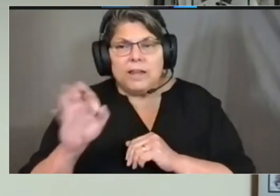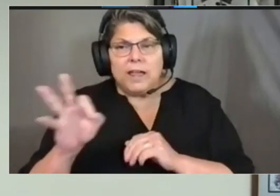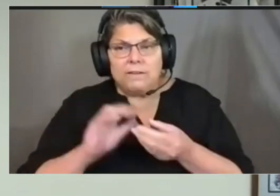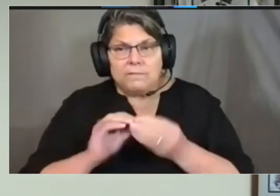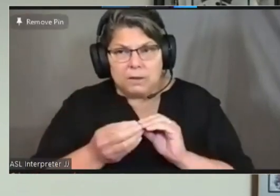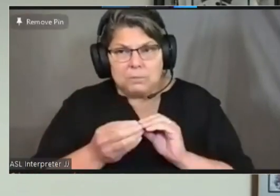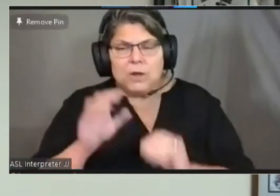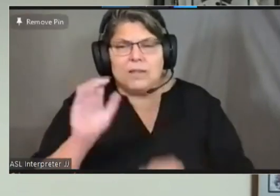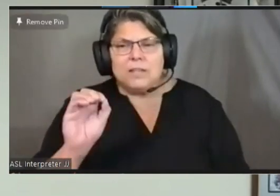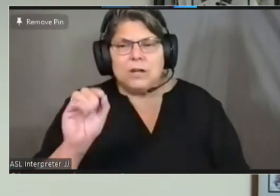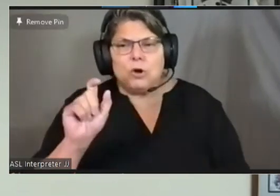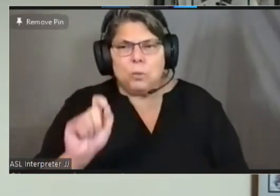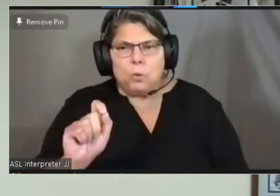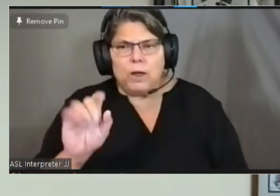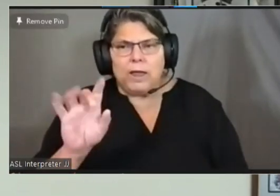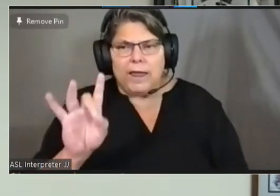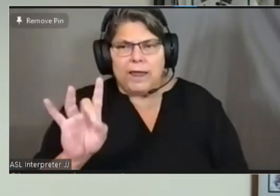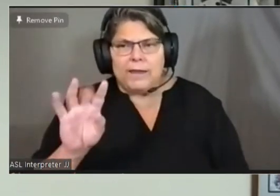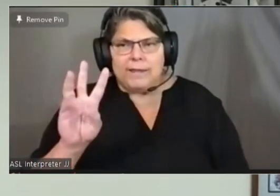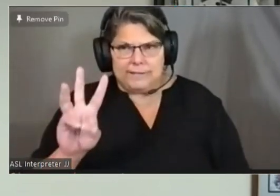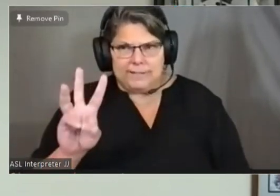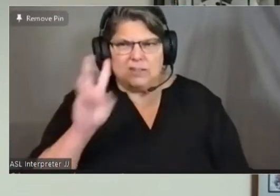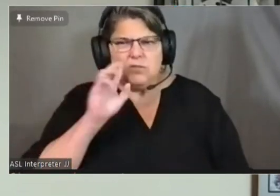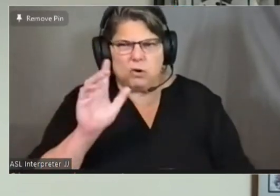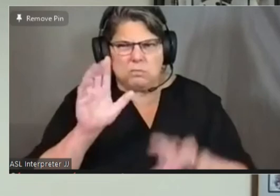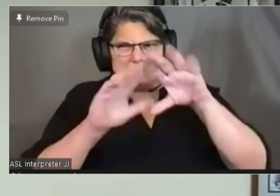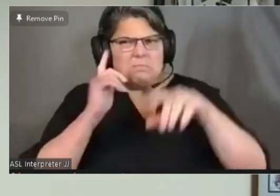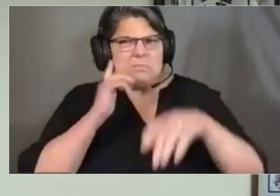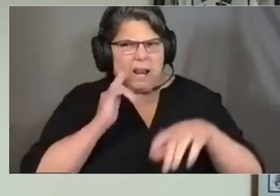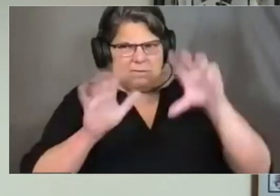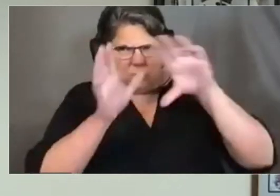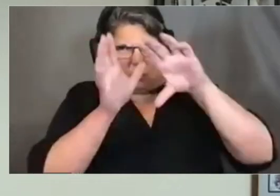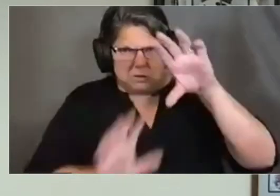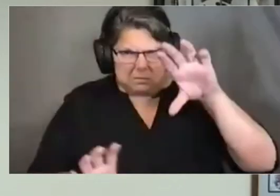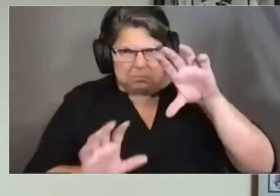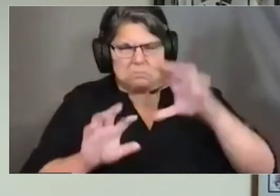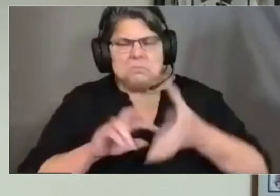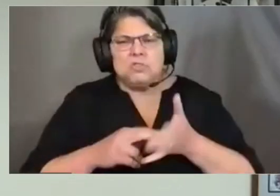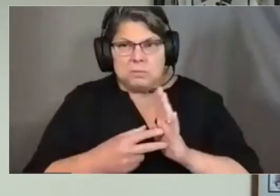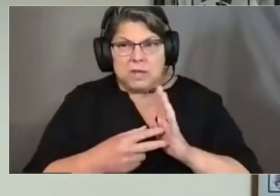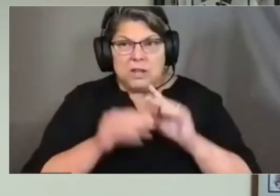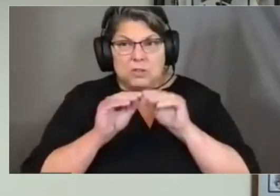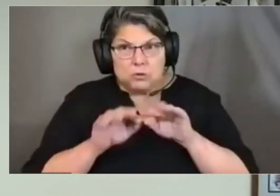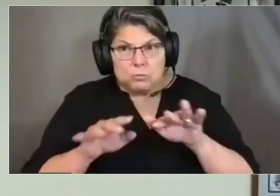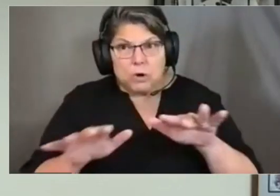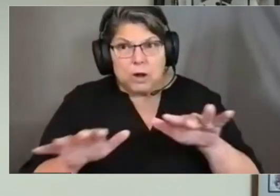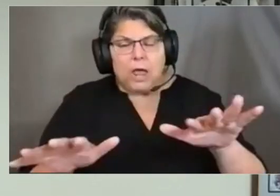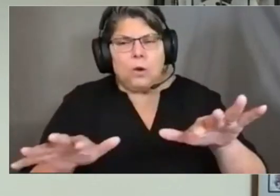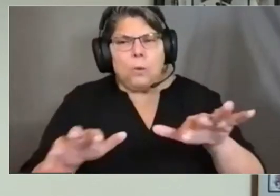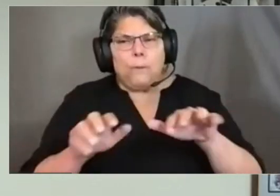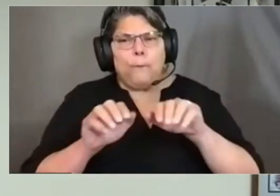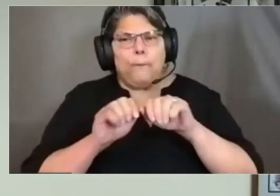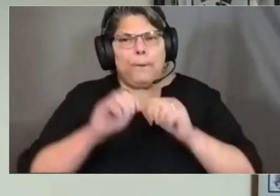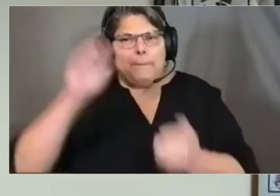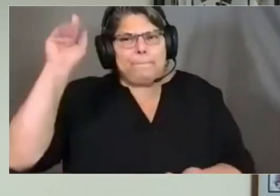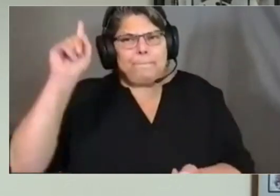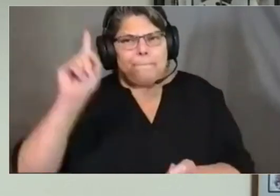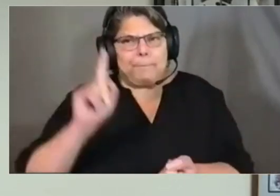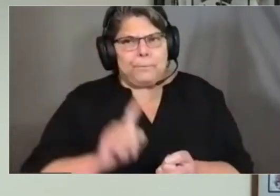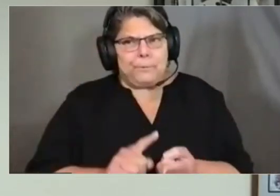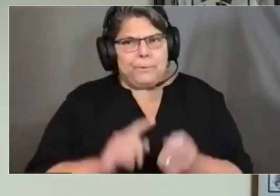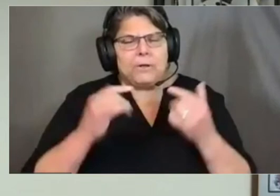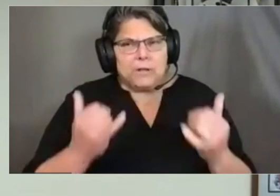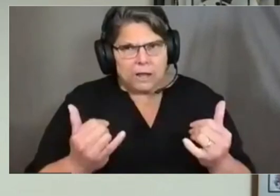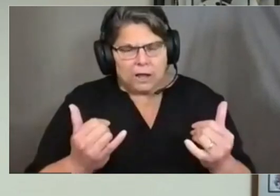.86 in California, which indicates that the spreading is decreasing, and that compares to